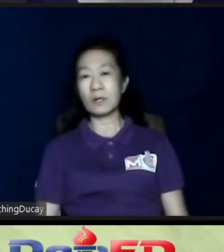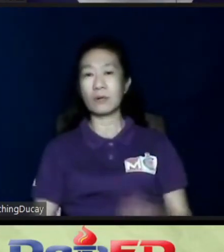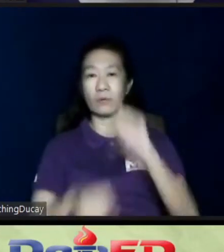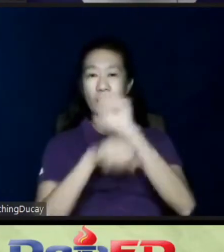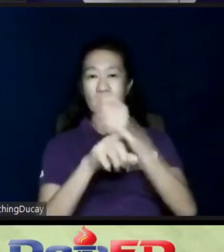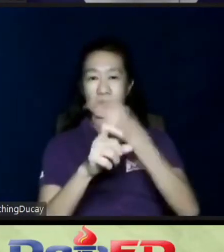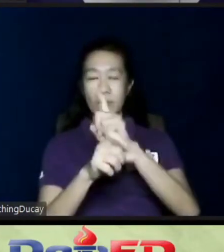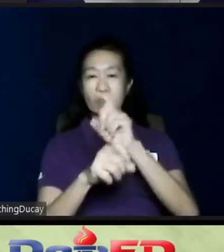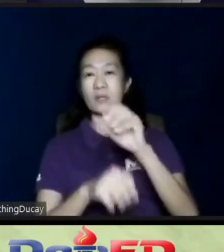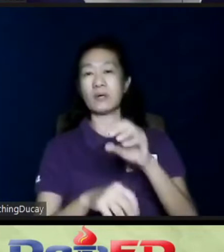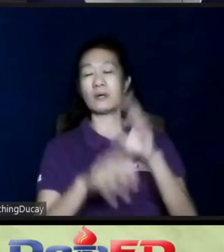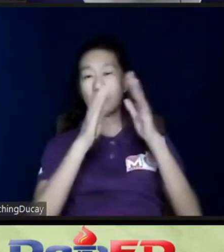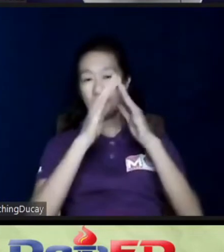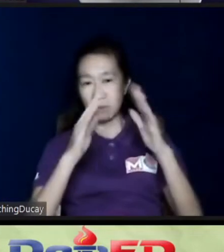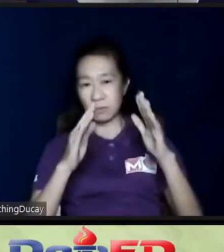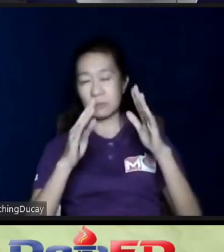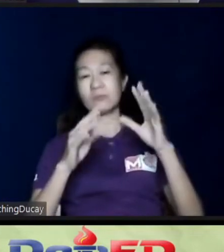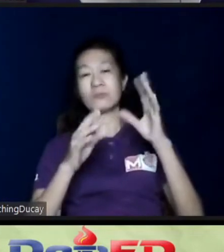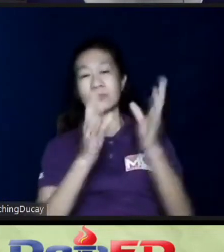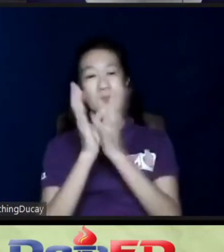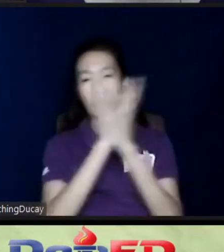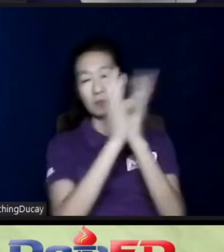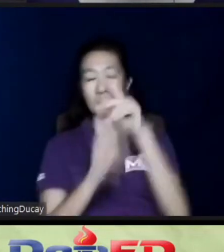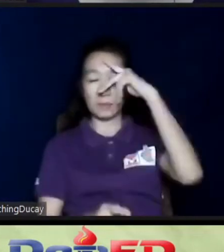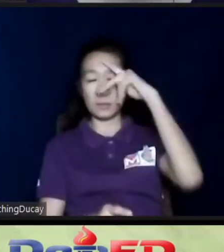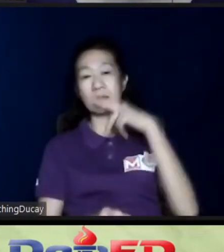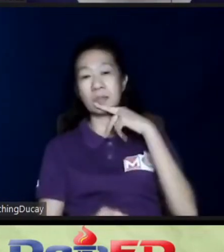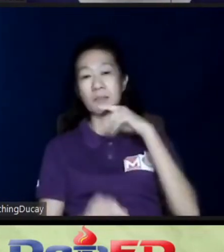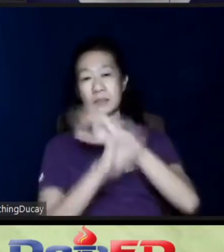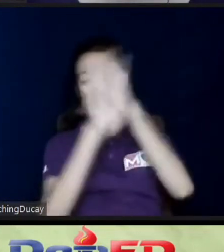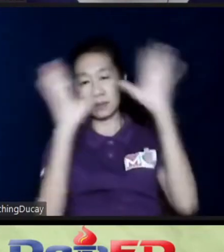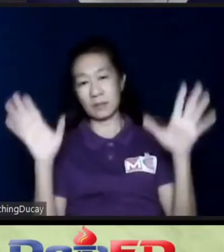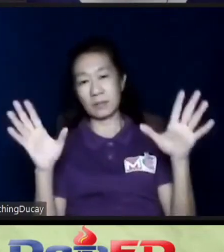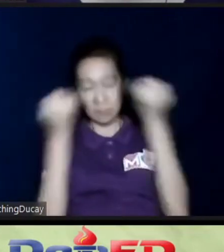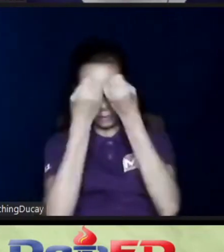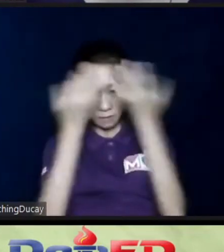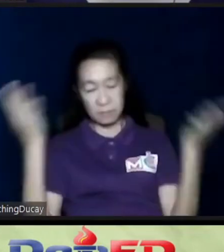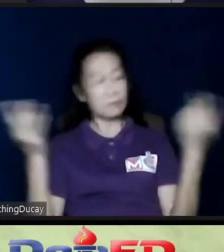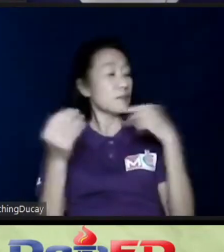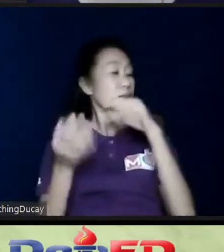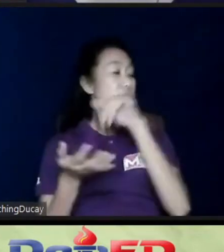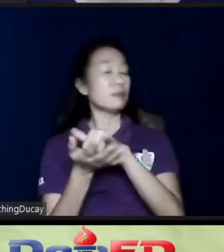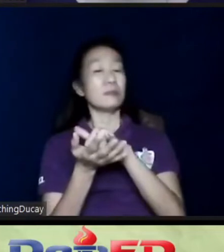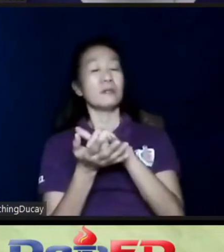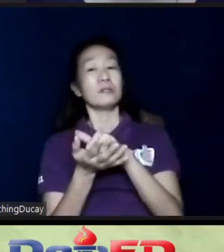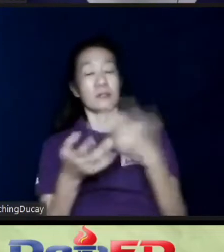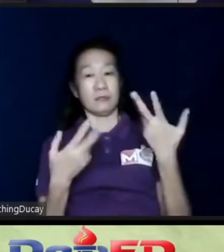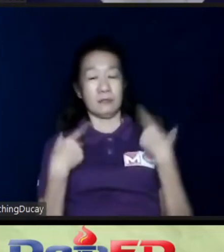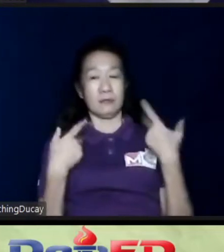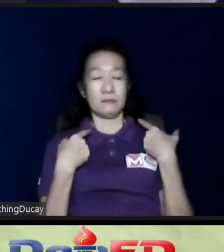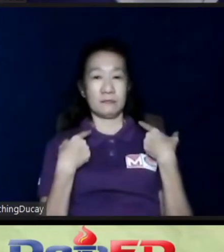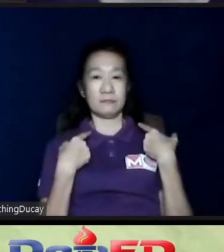the house or within their community. The parents have to be clearly oriented that they have to